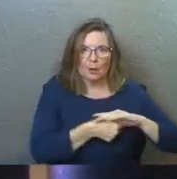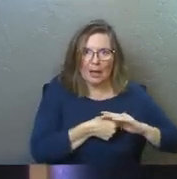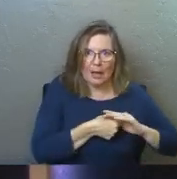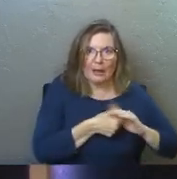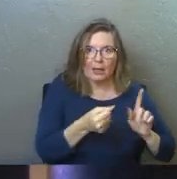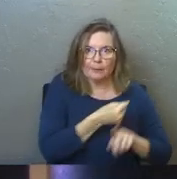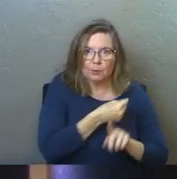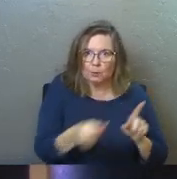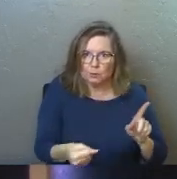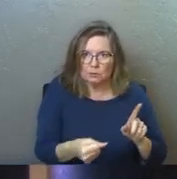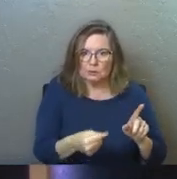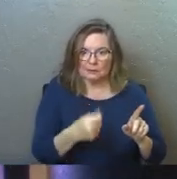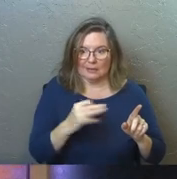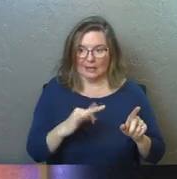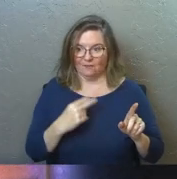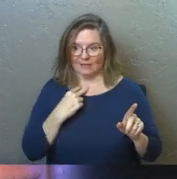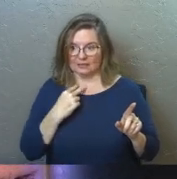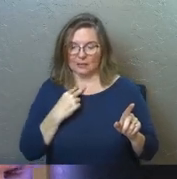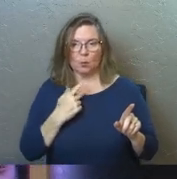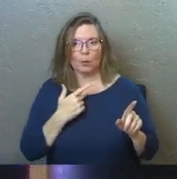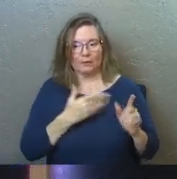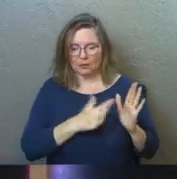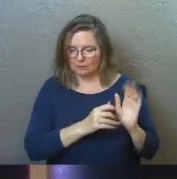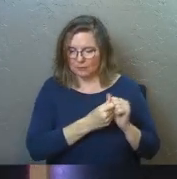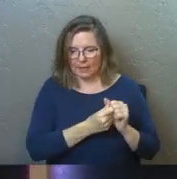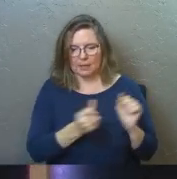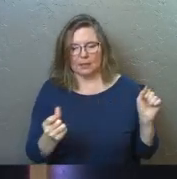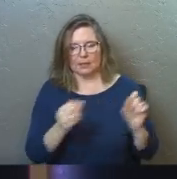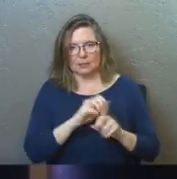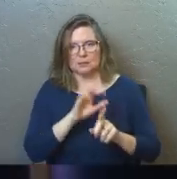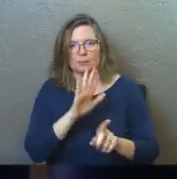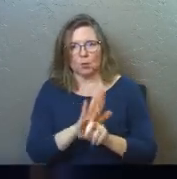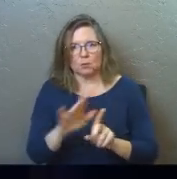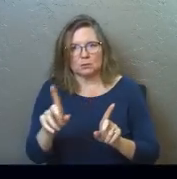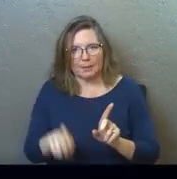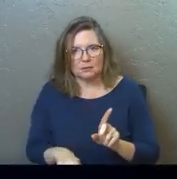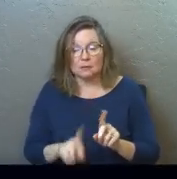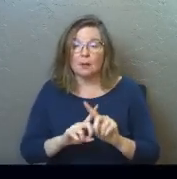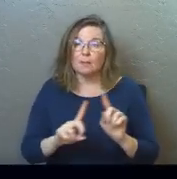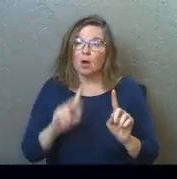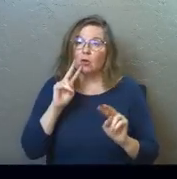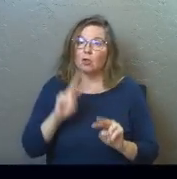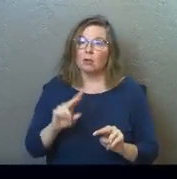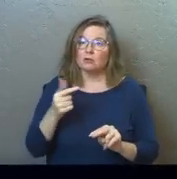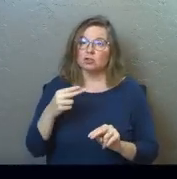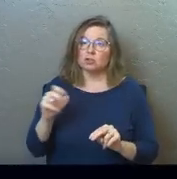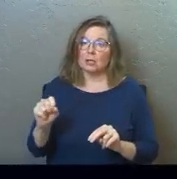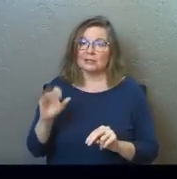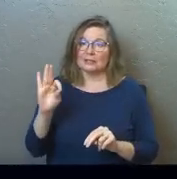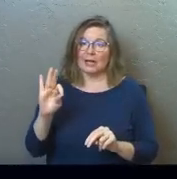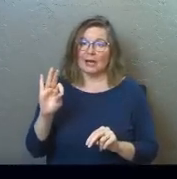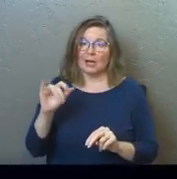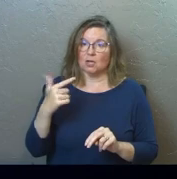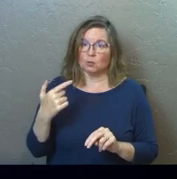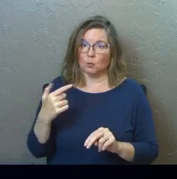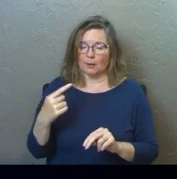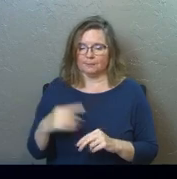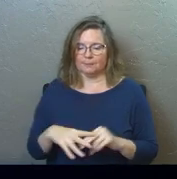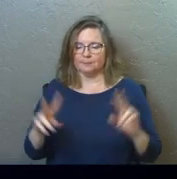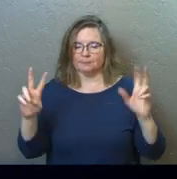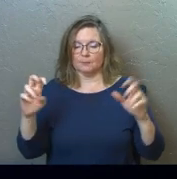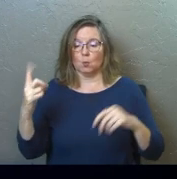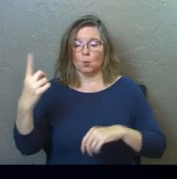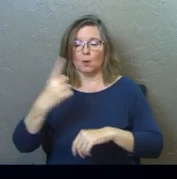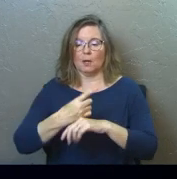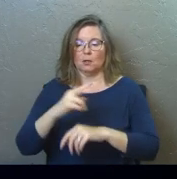abuse, when there's potential victims, we have to bring things out into the light. But look at this from Genesis chapter 9 verse 21. It says, one day